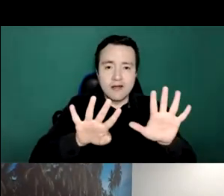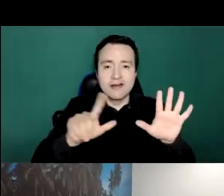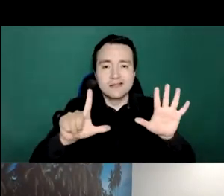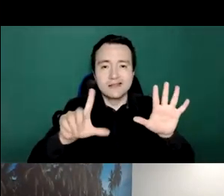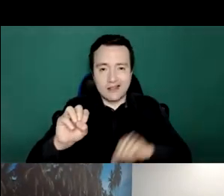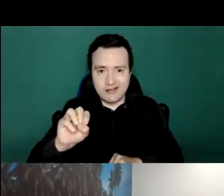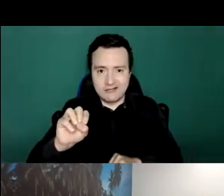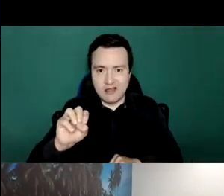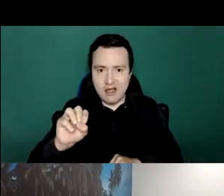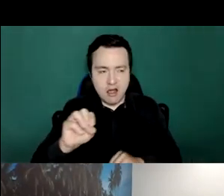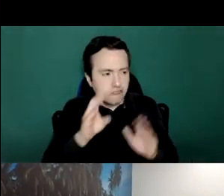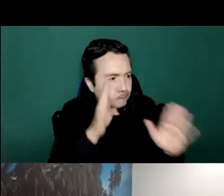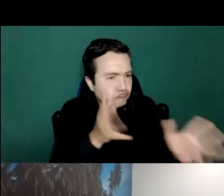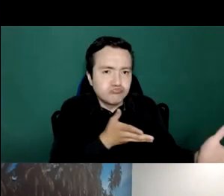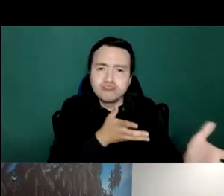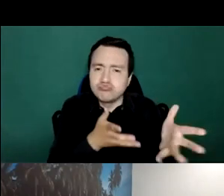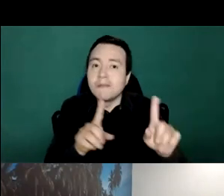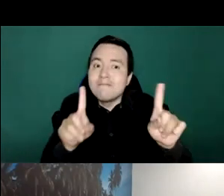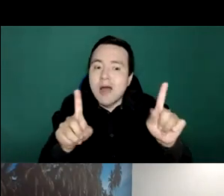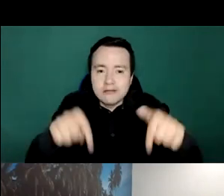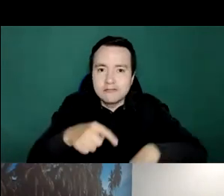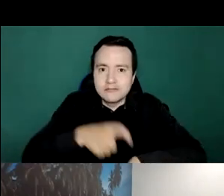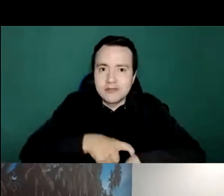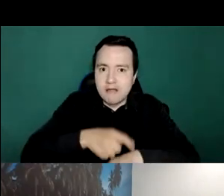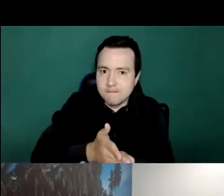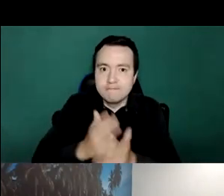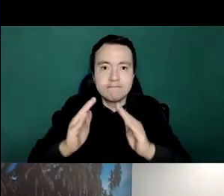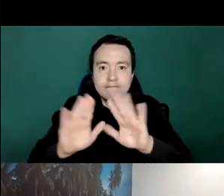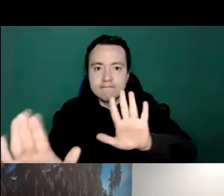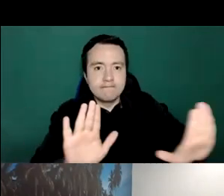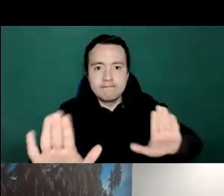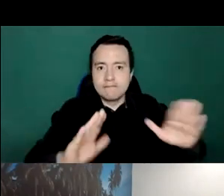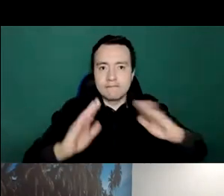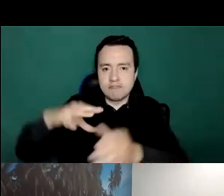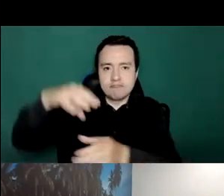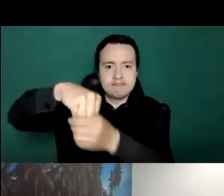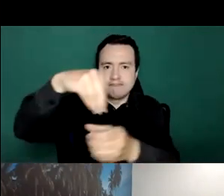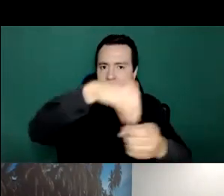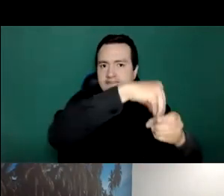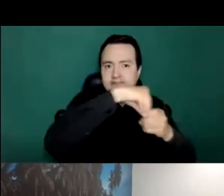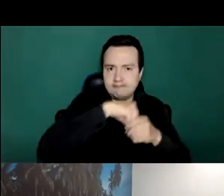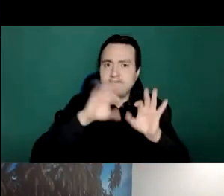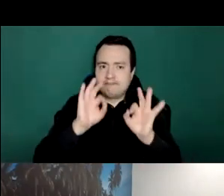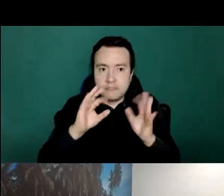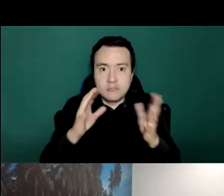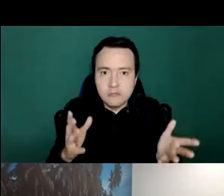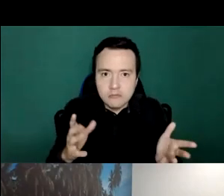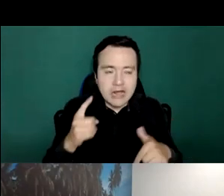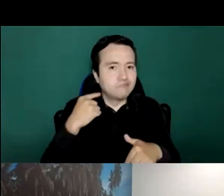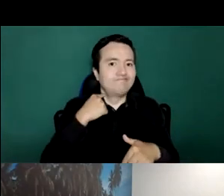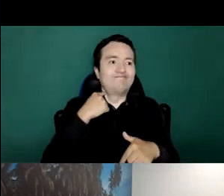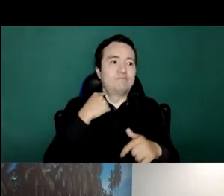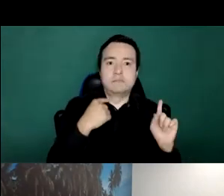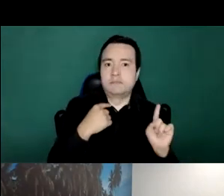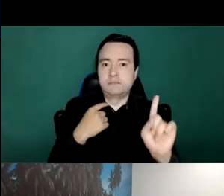we've been doing that but with the pandemic now and the uh restrictive measures individual individualized the primary